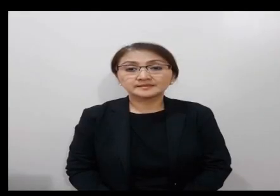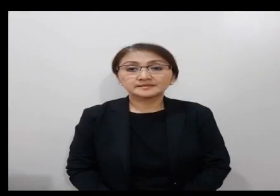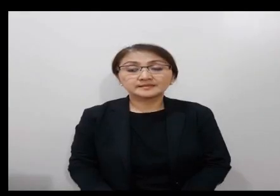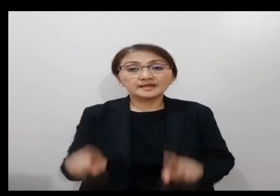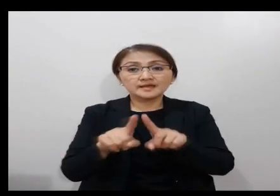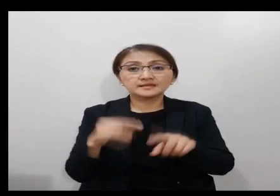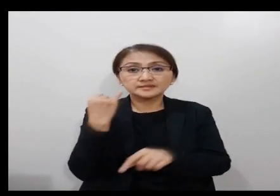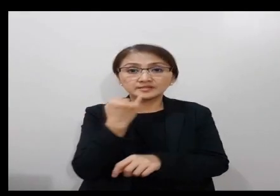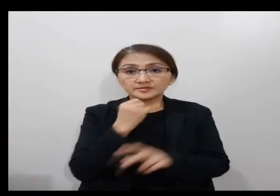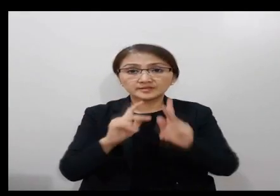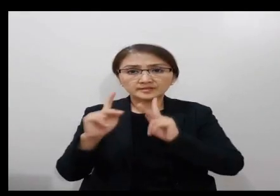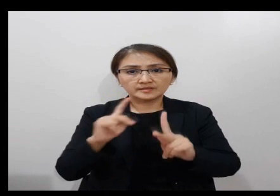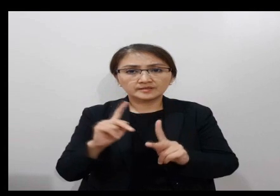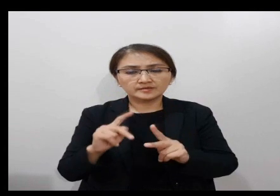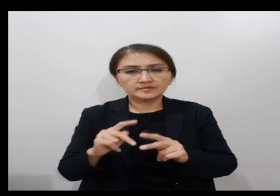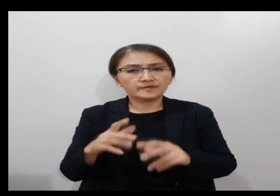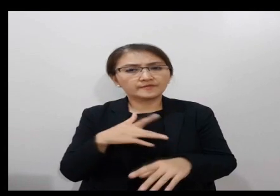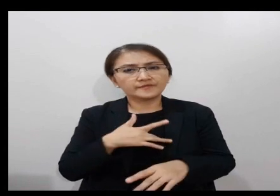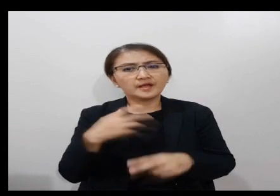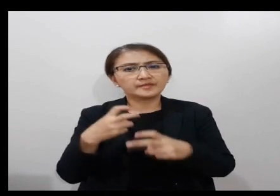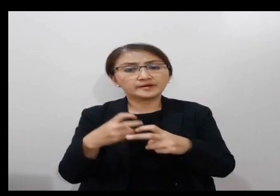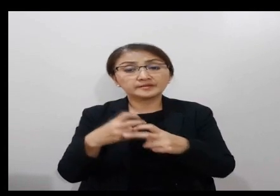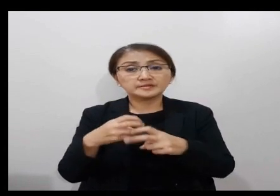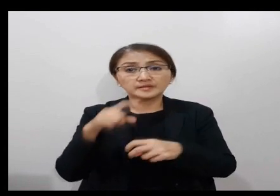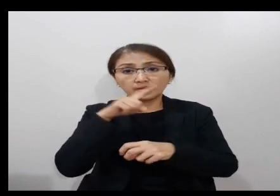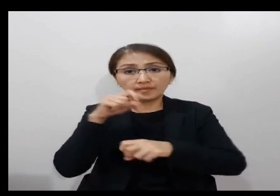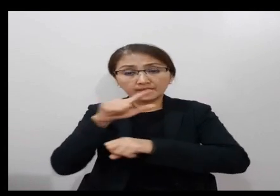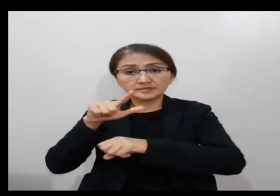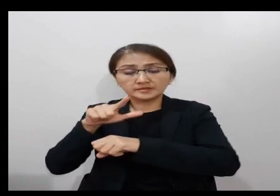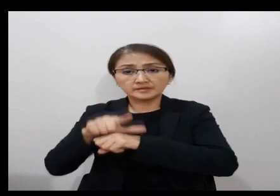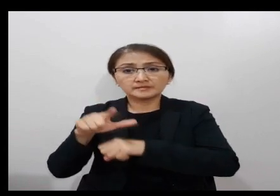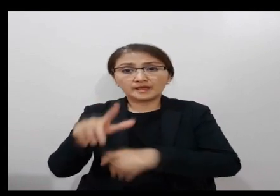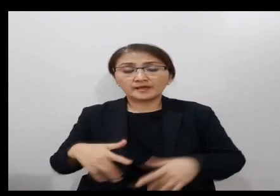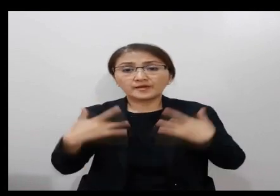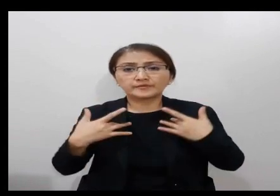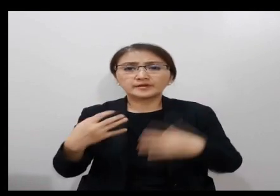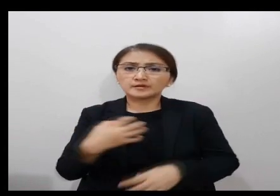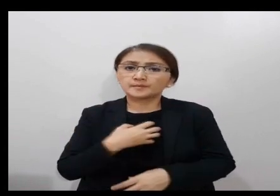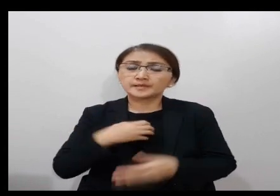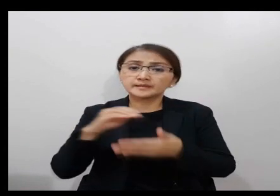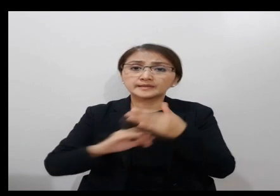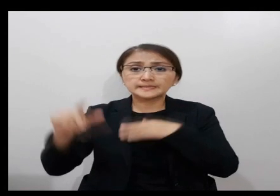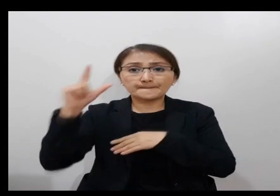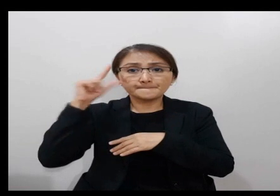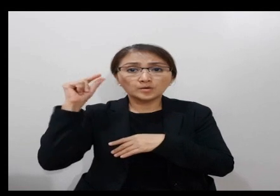As the Israelites felt the hardness of desert life, they grumble against Moses and Aaron.